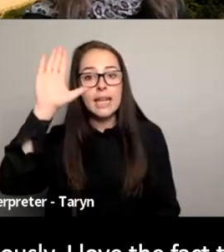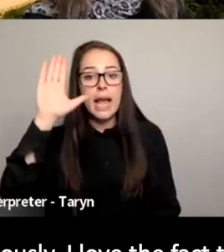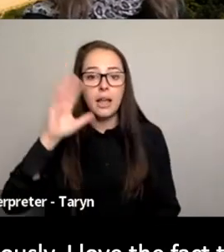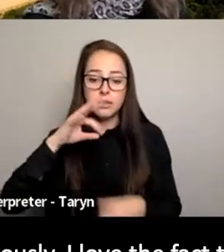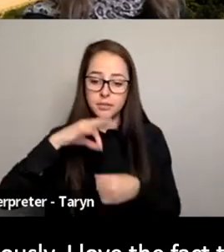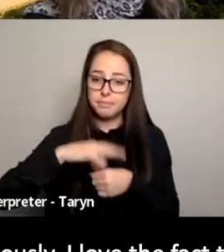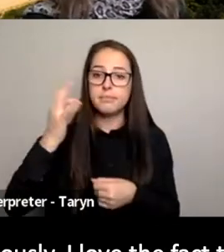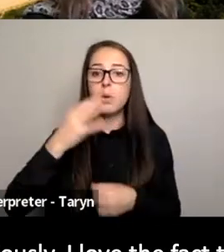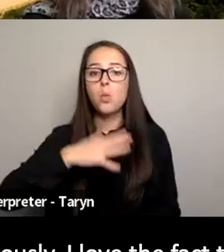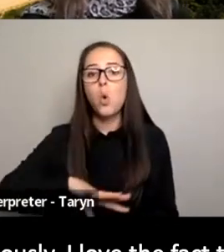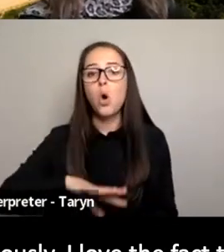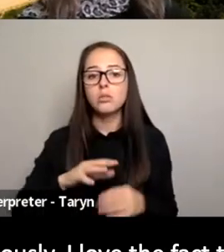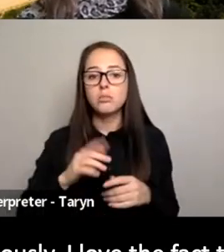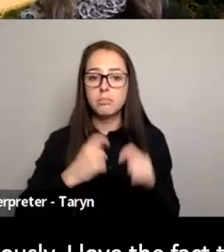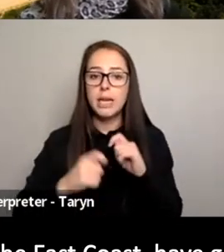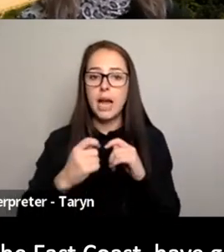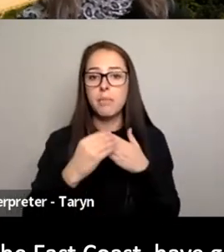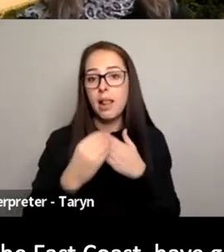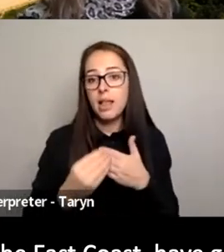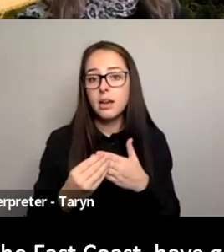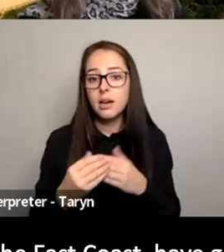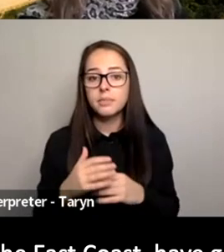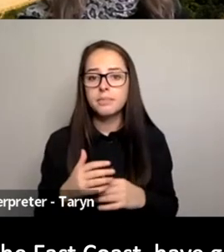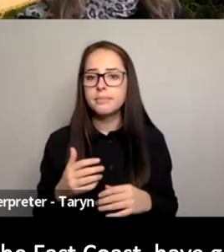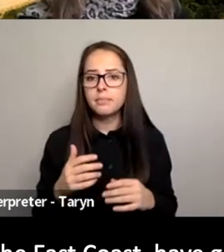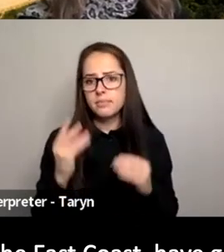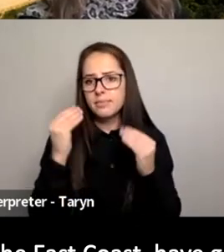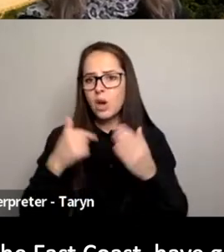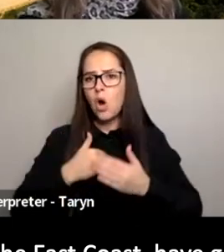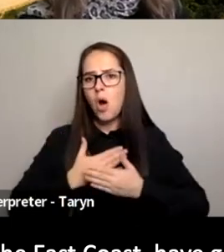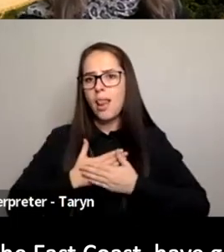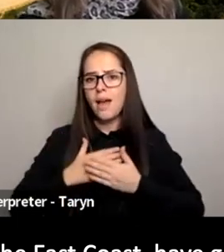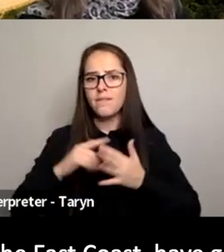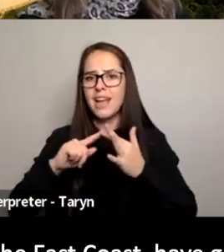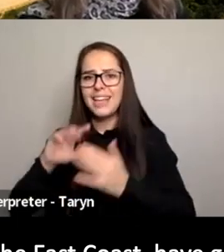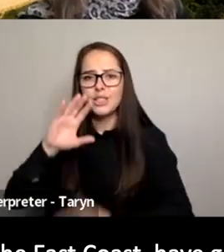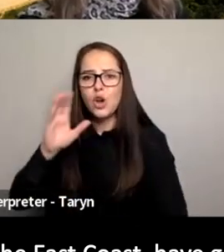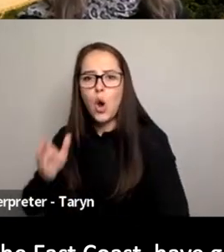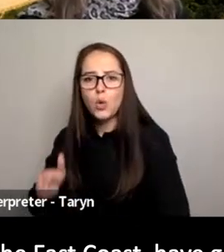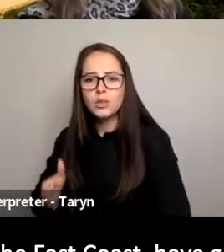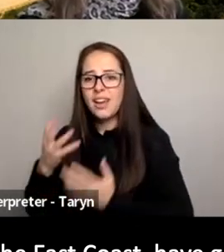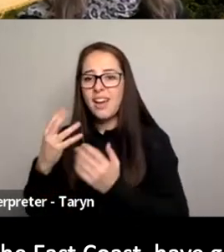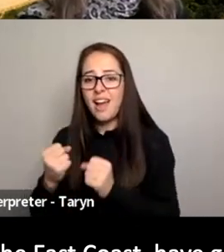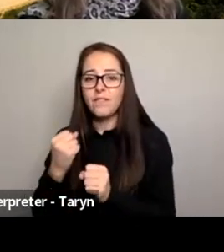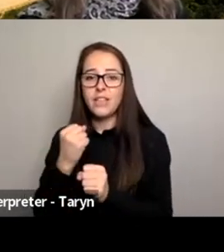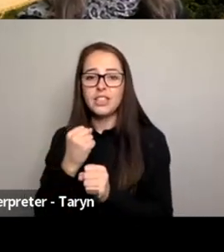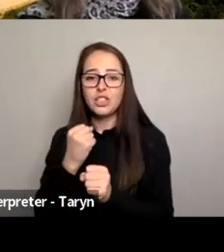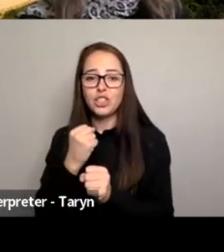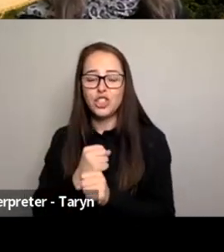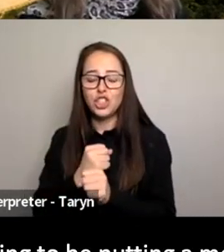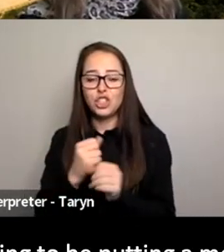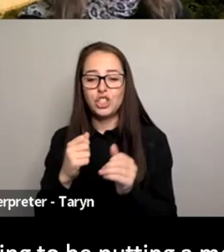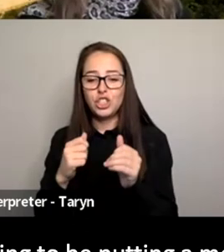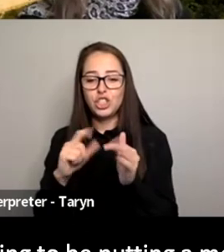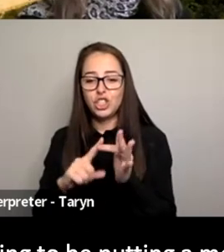Obviously, I love the fact that you guys in the East Coast have got gender equity strategies. We don't have